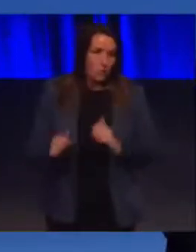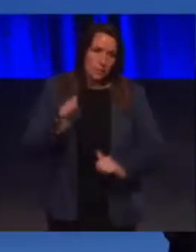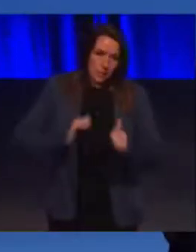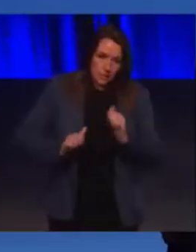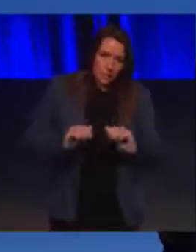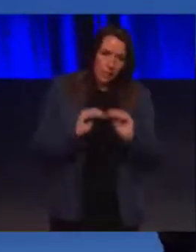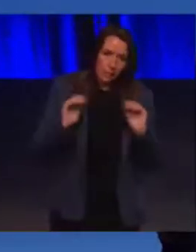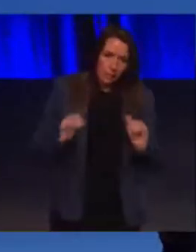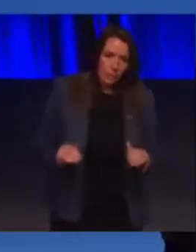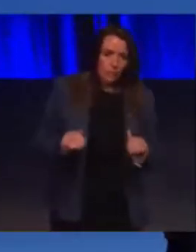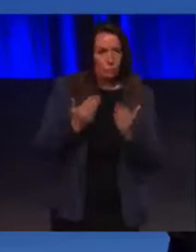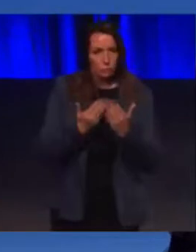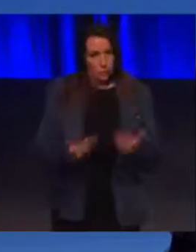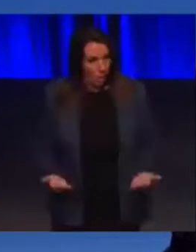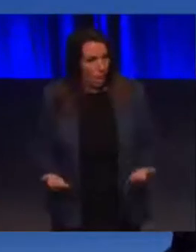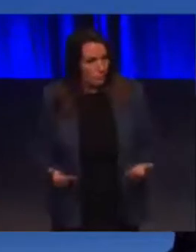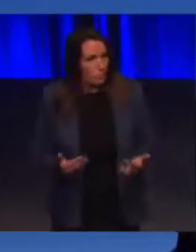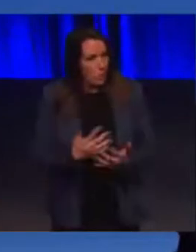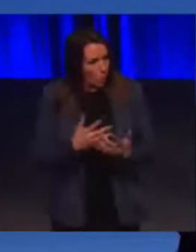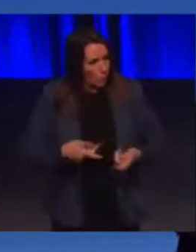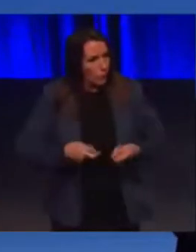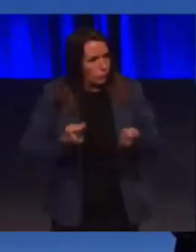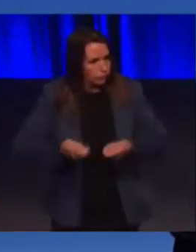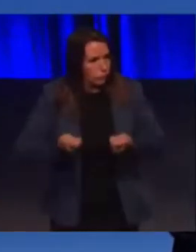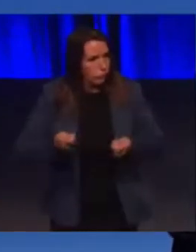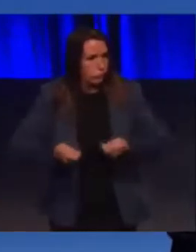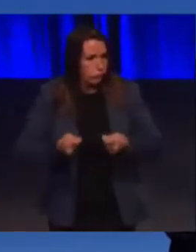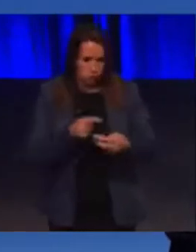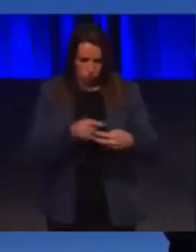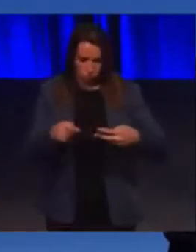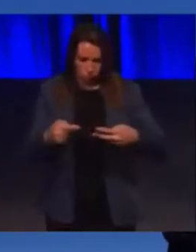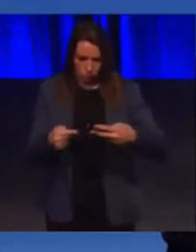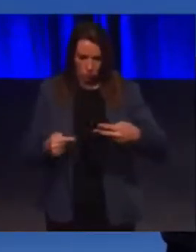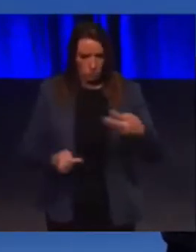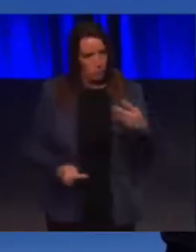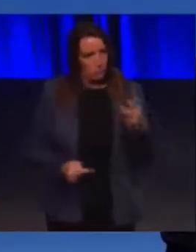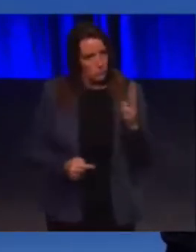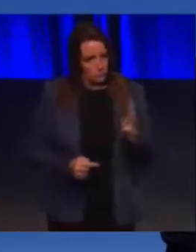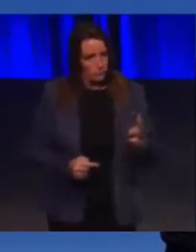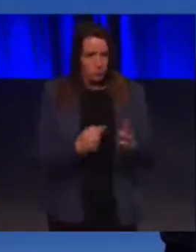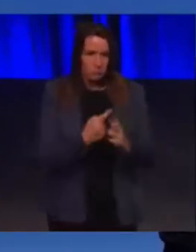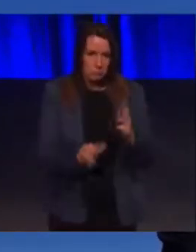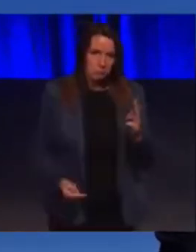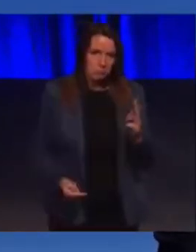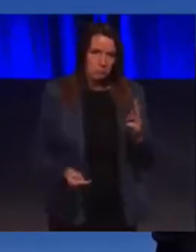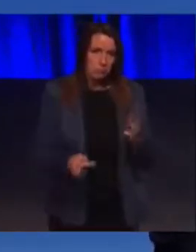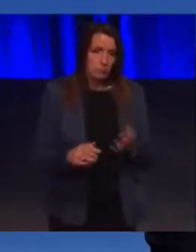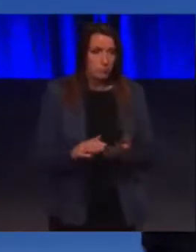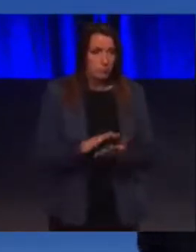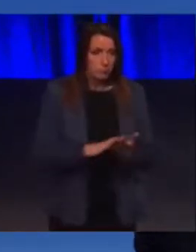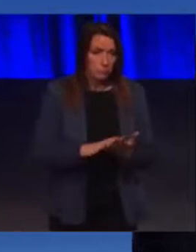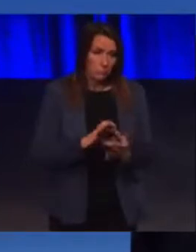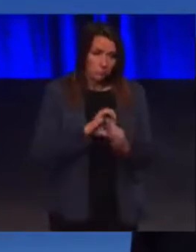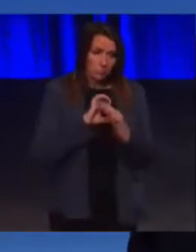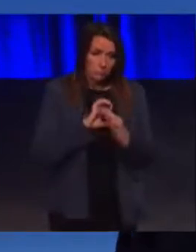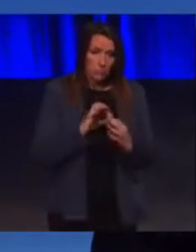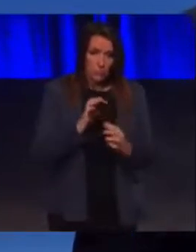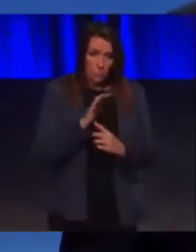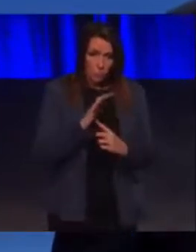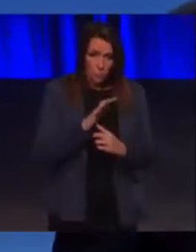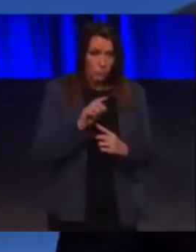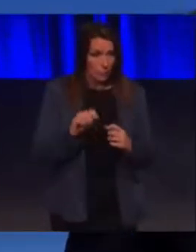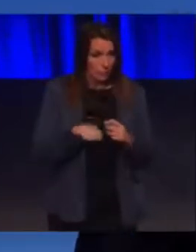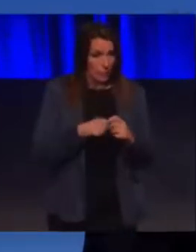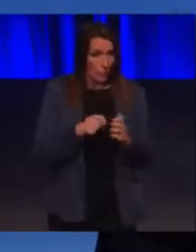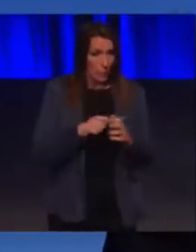fairness and respect. And those three words, dignity, fairness and respect. First came into law in